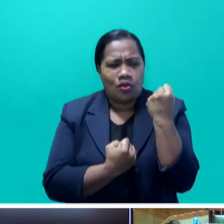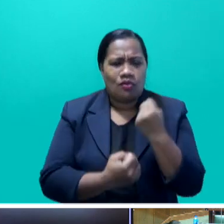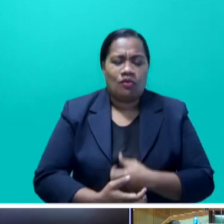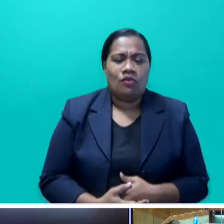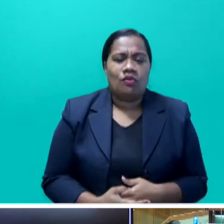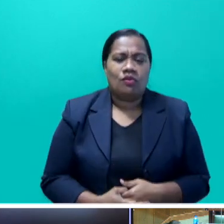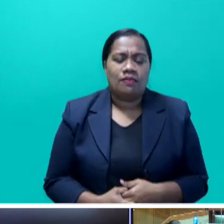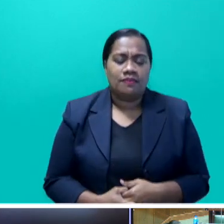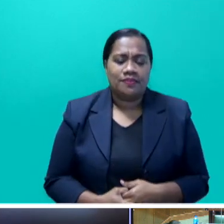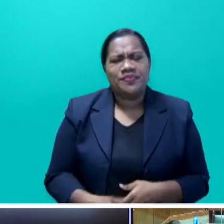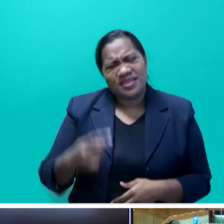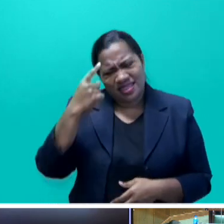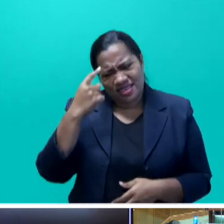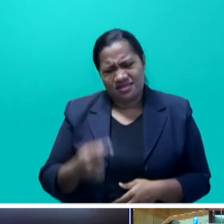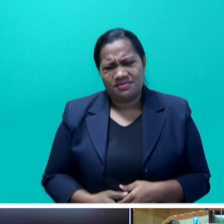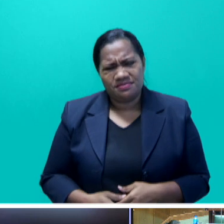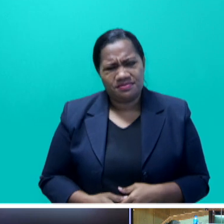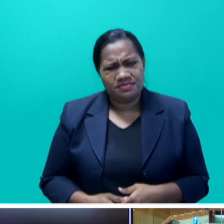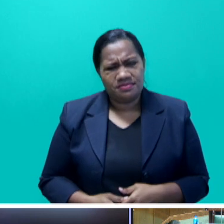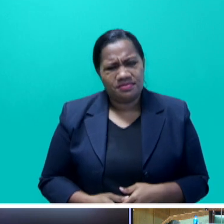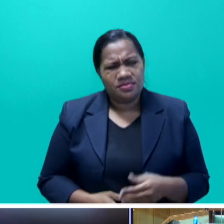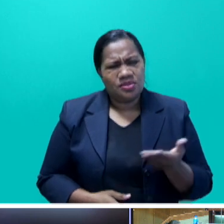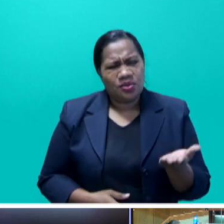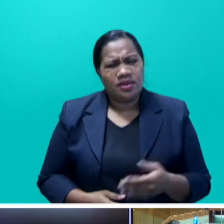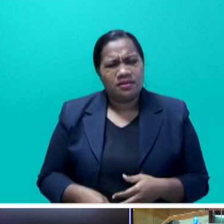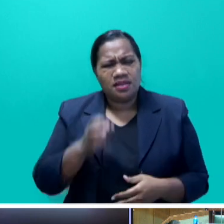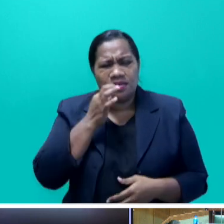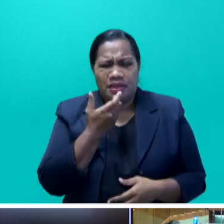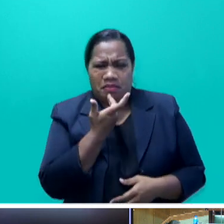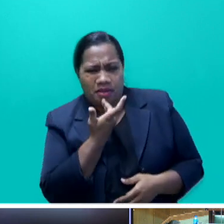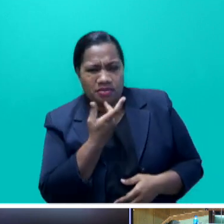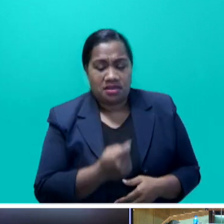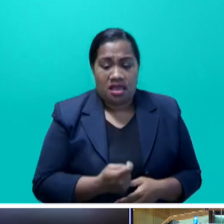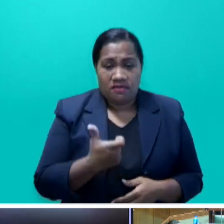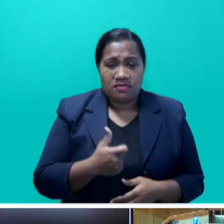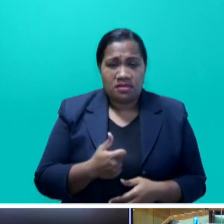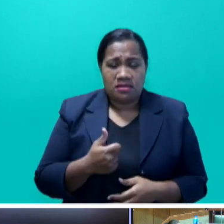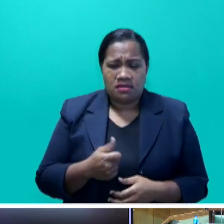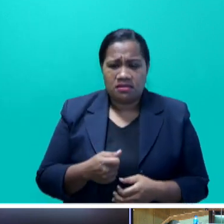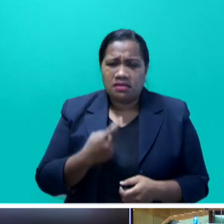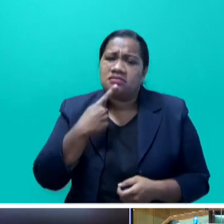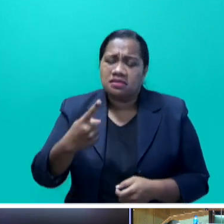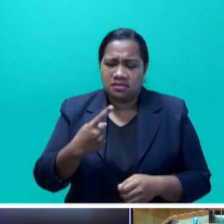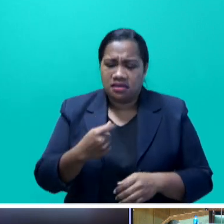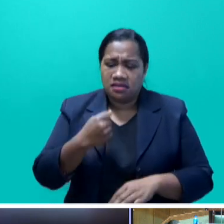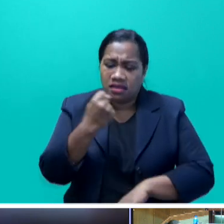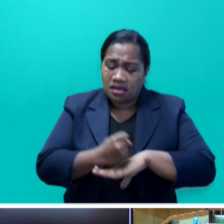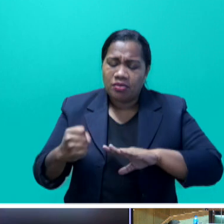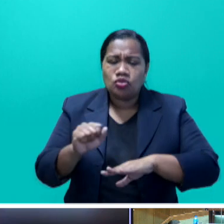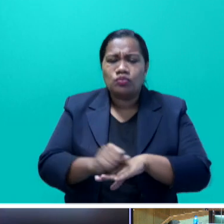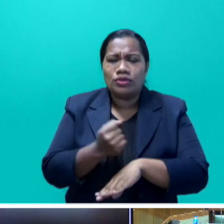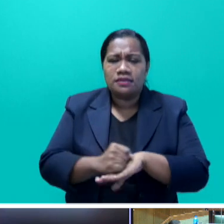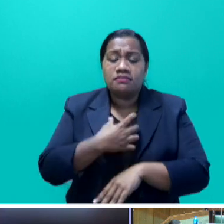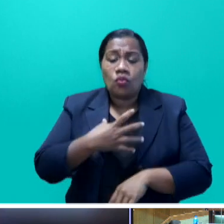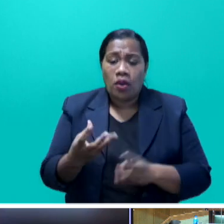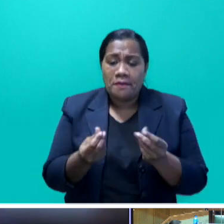I think she was a bit embarrassed after proposing that the government print more money to put in people's FNPF